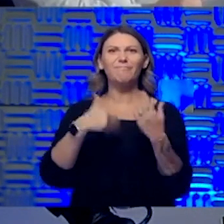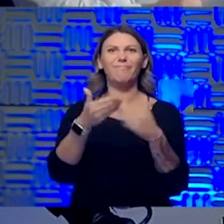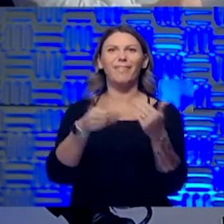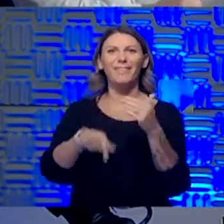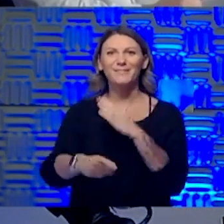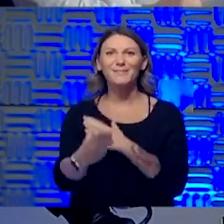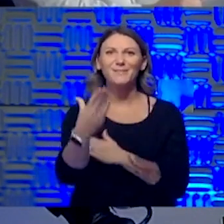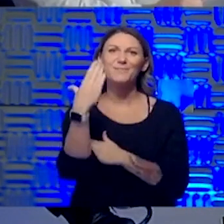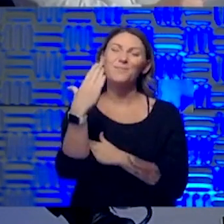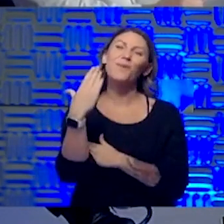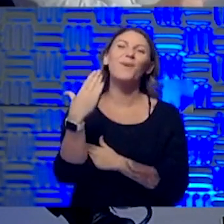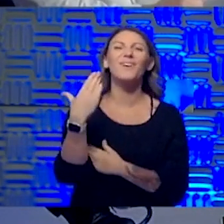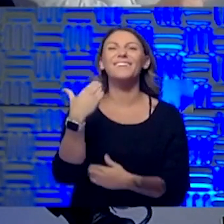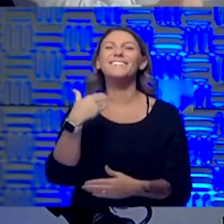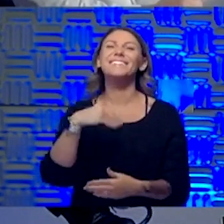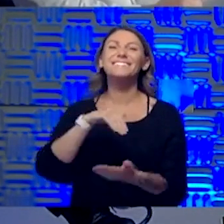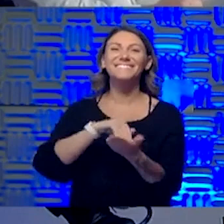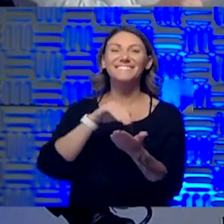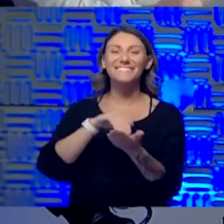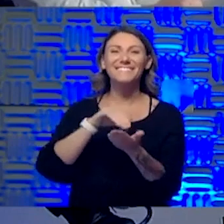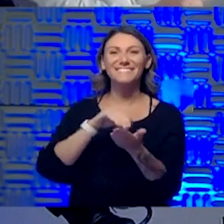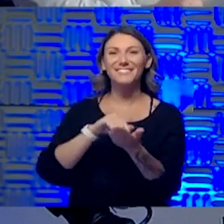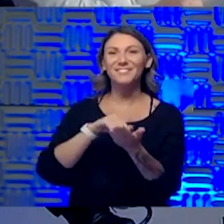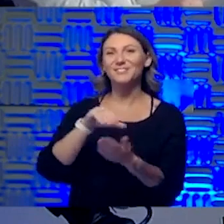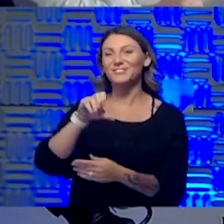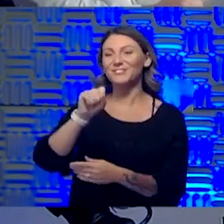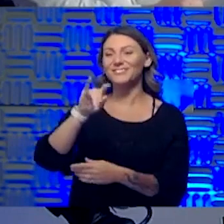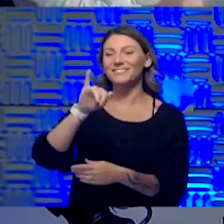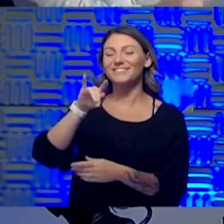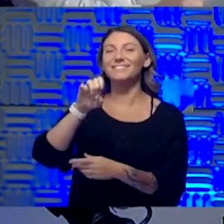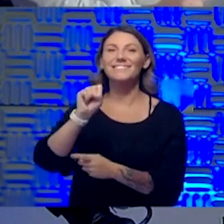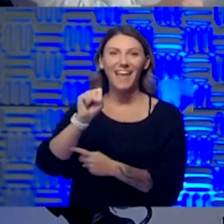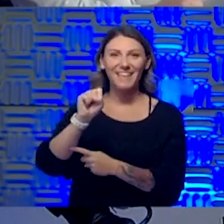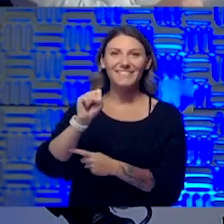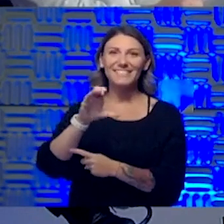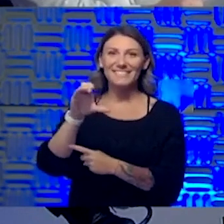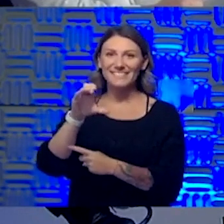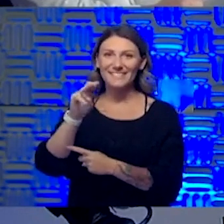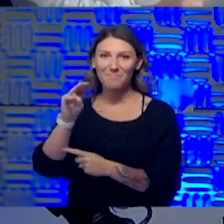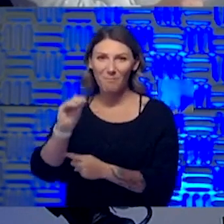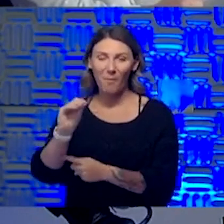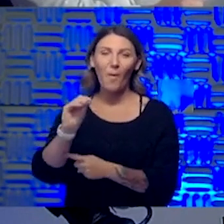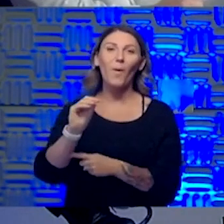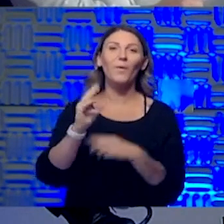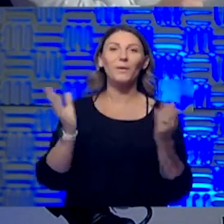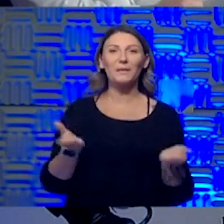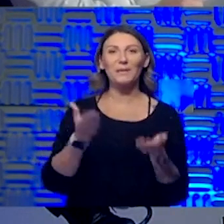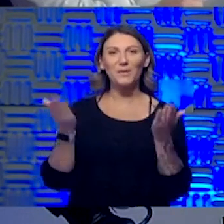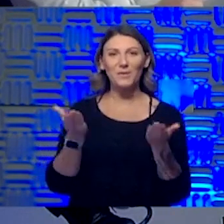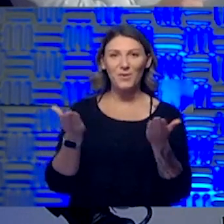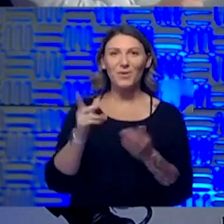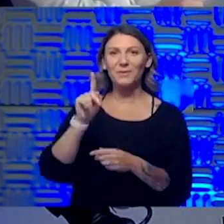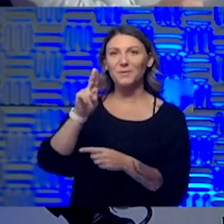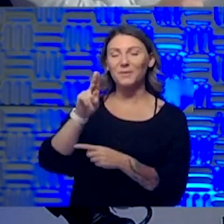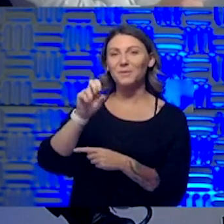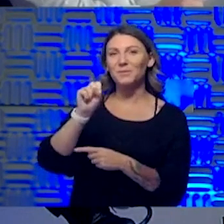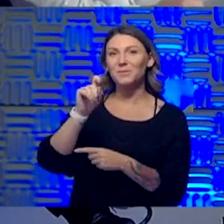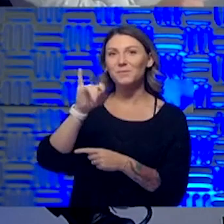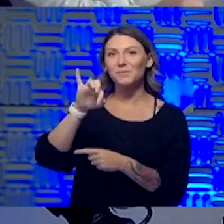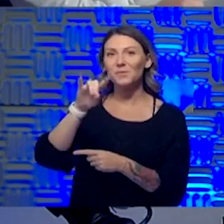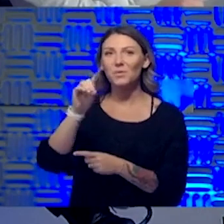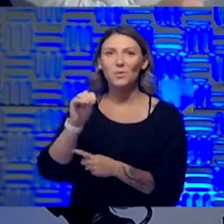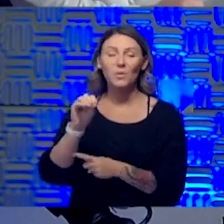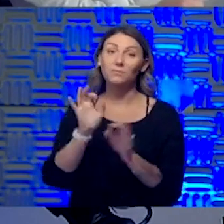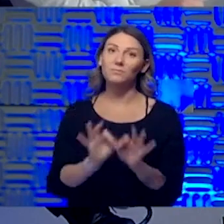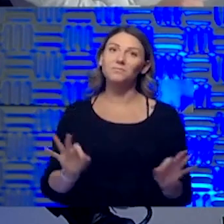Steve Stites, Chief Medical Officer at the University of Kansas Health System. We're here in the Dolph Simons Family Studio, and we have a really important program